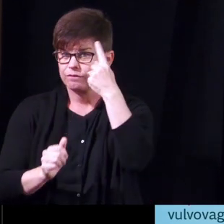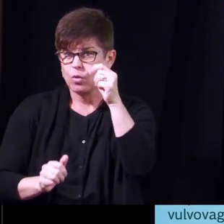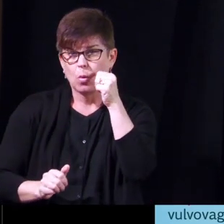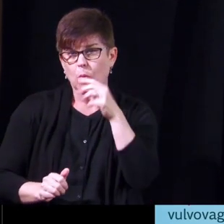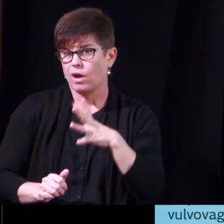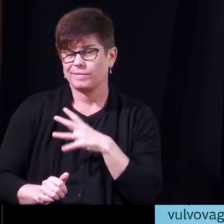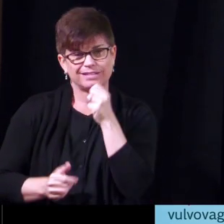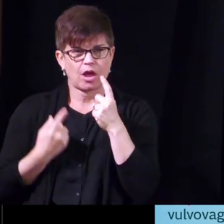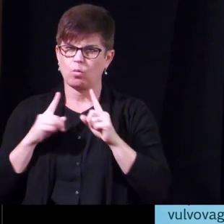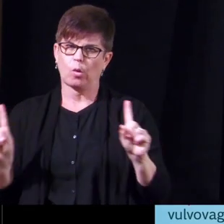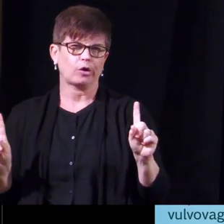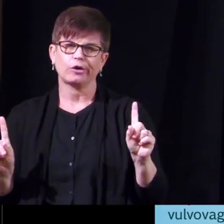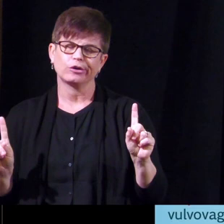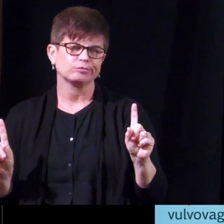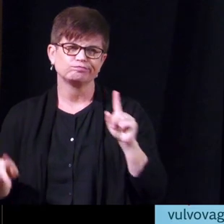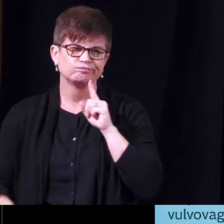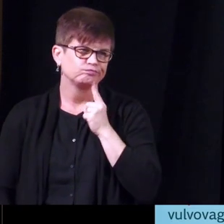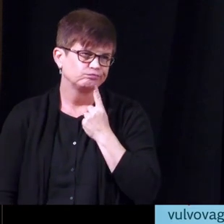disappointment